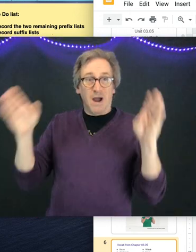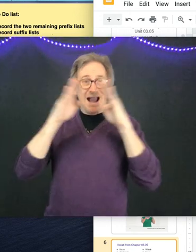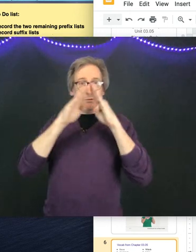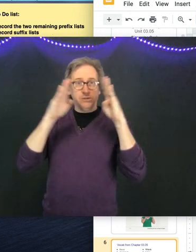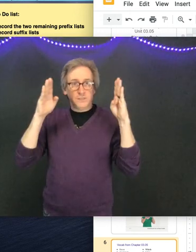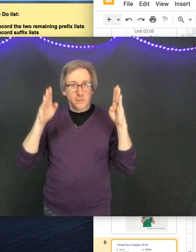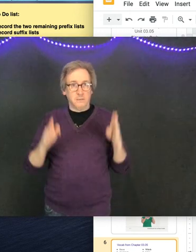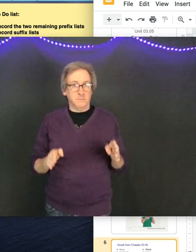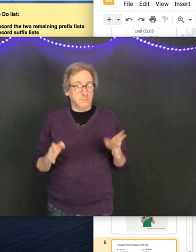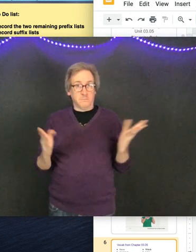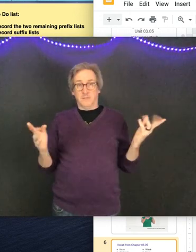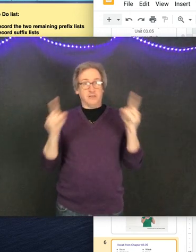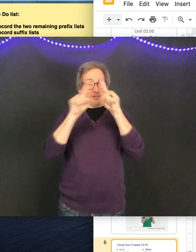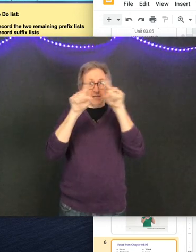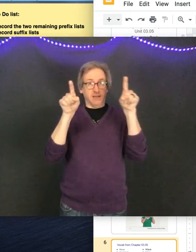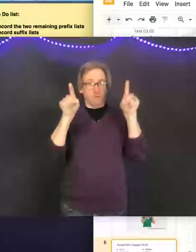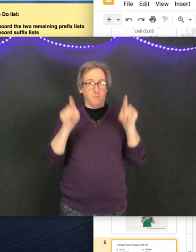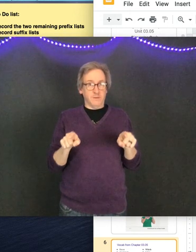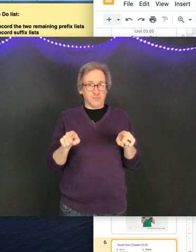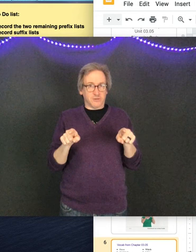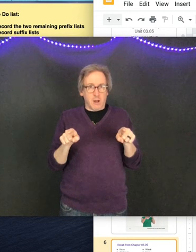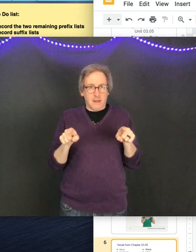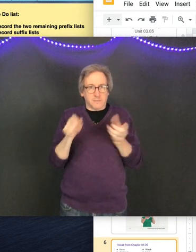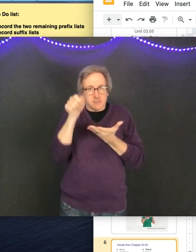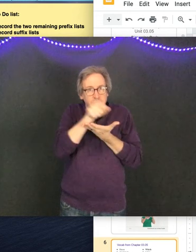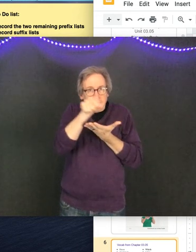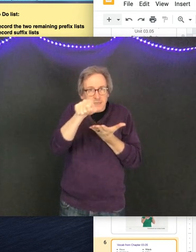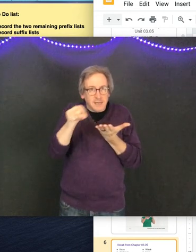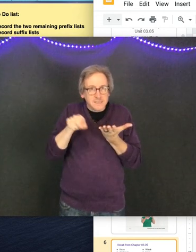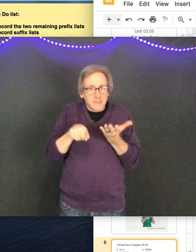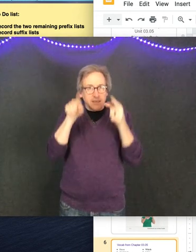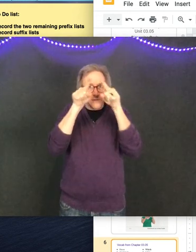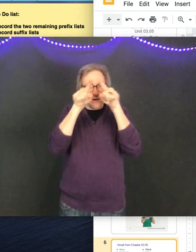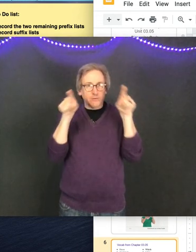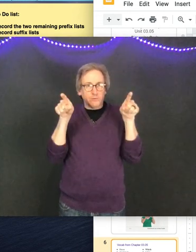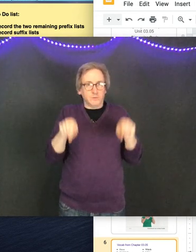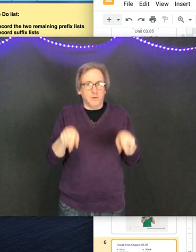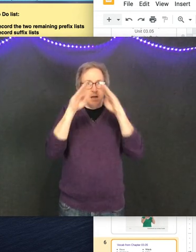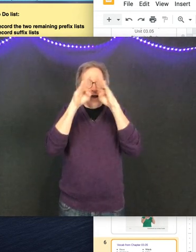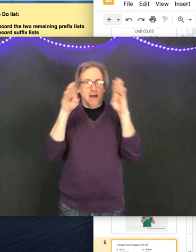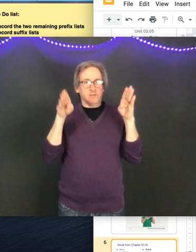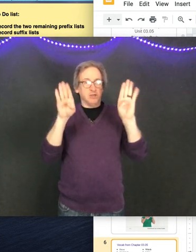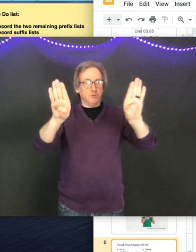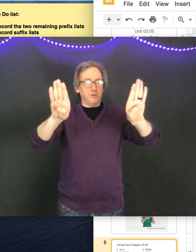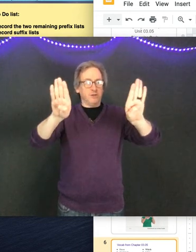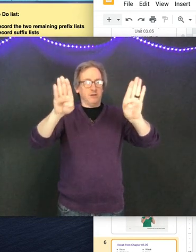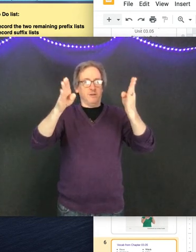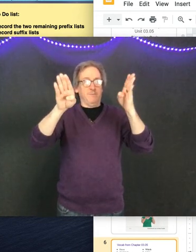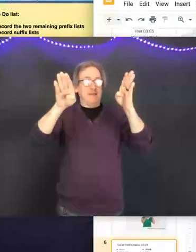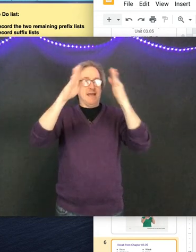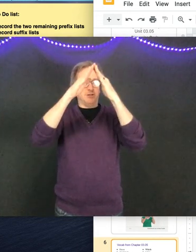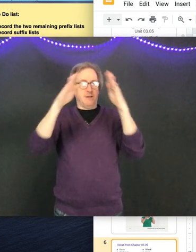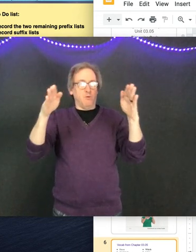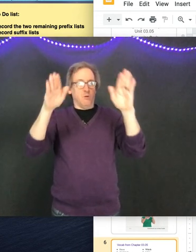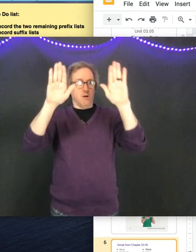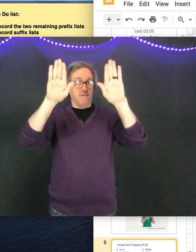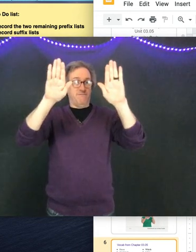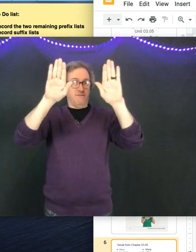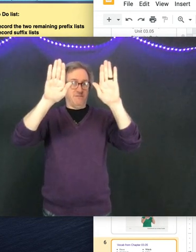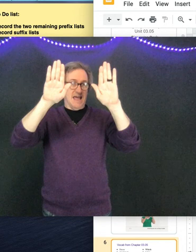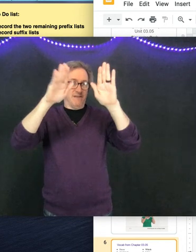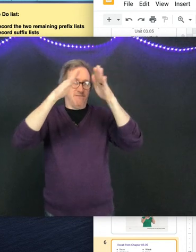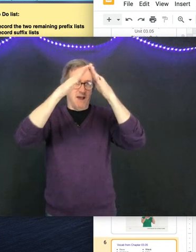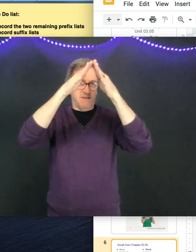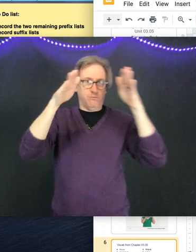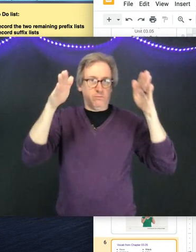So house, just like when we used to draw houses as little kids. Do it with the B handshape or a